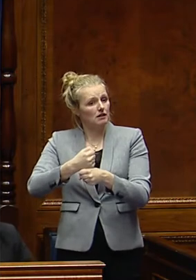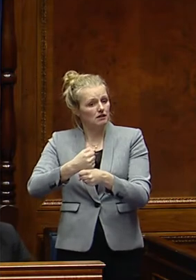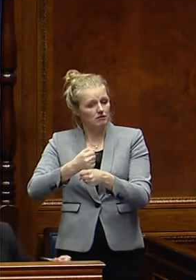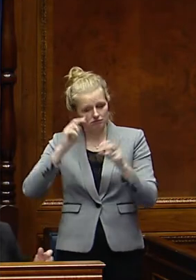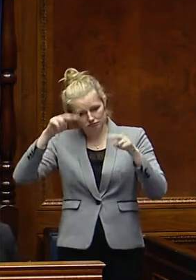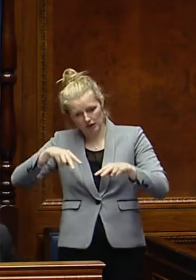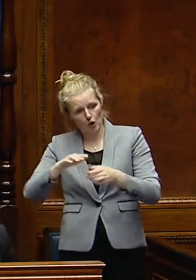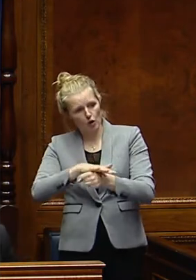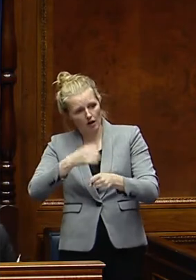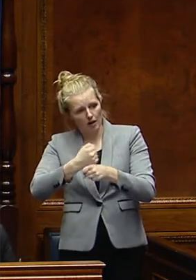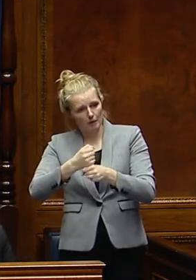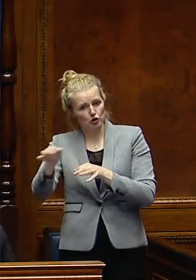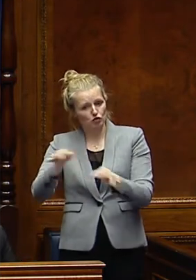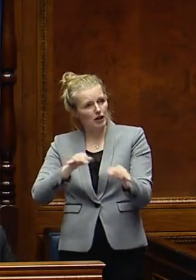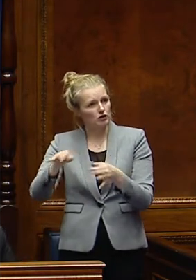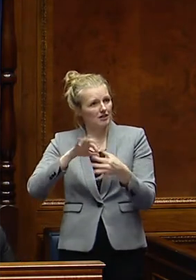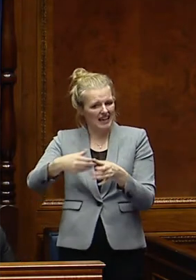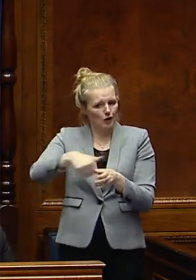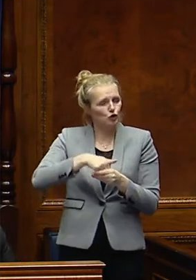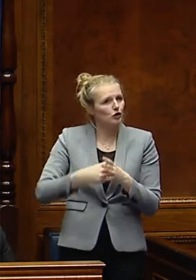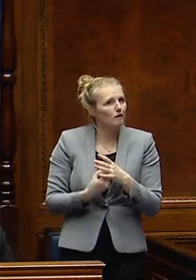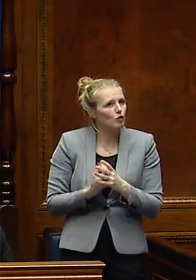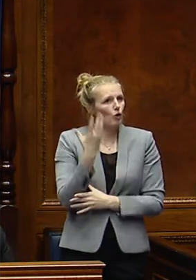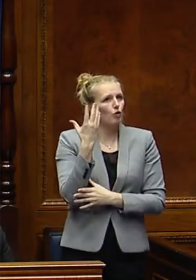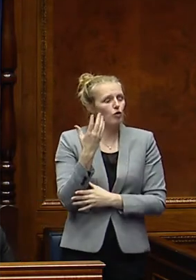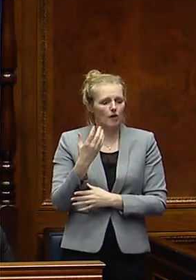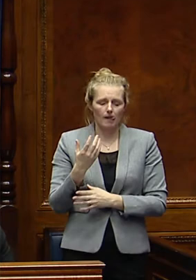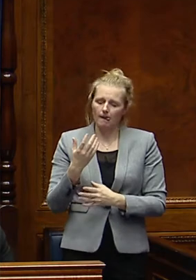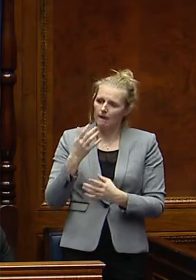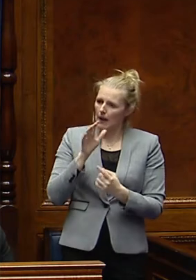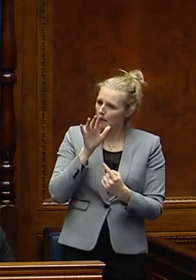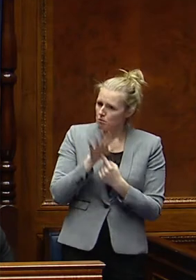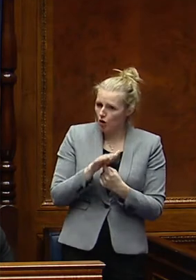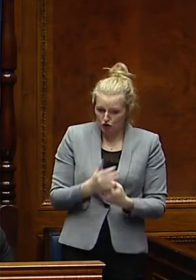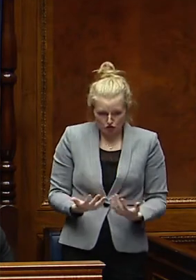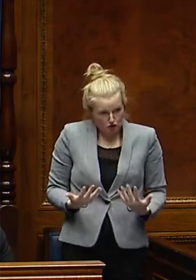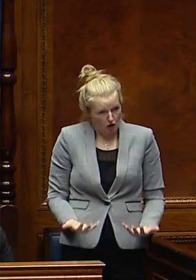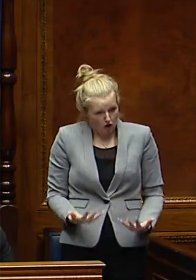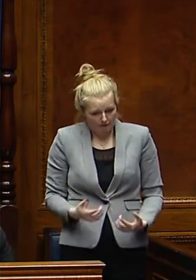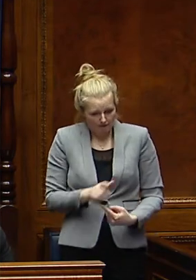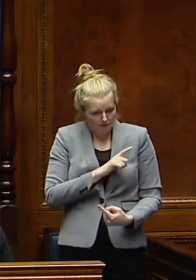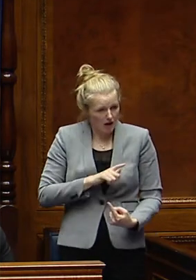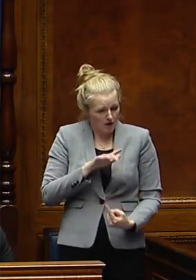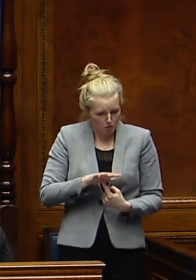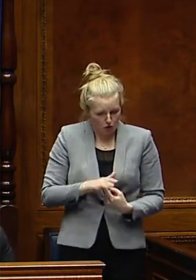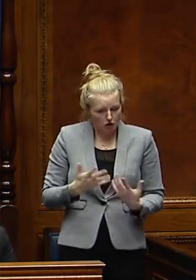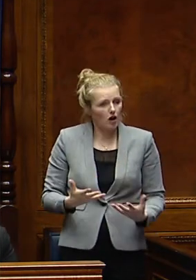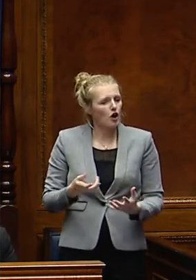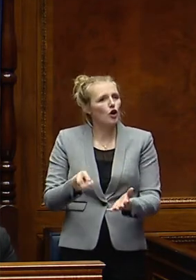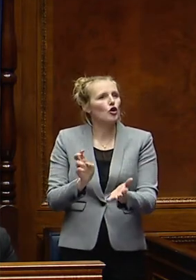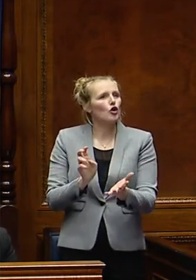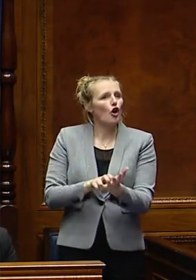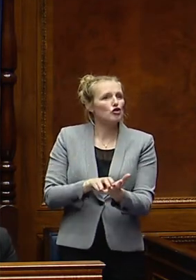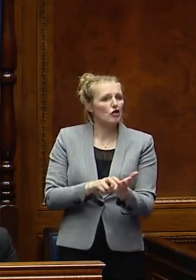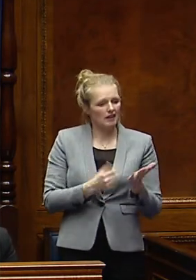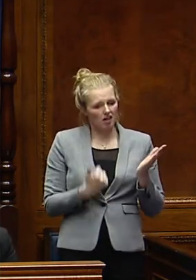at local government strategies around inclusive growth. I think it is a critical point as we move forward that contracts cannot just be looked at